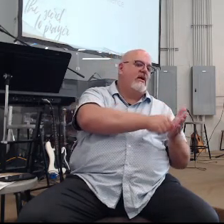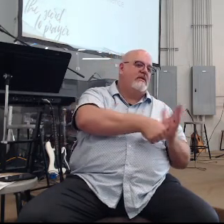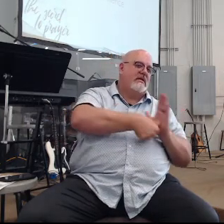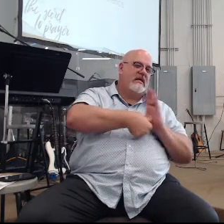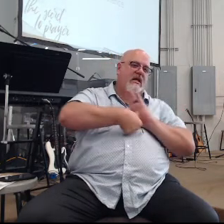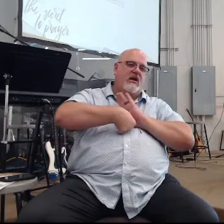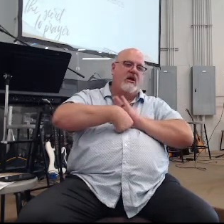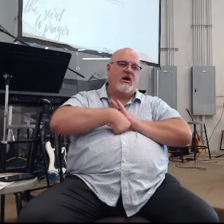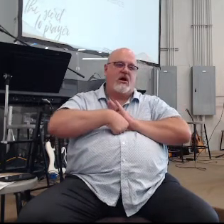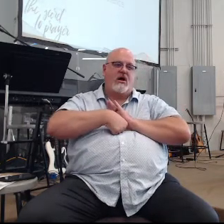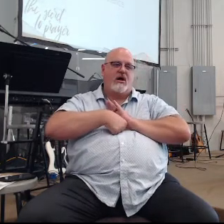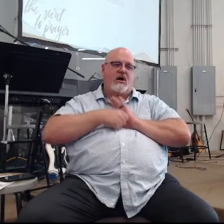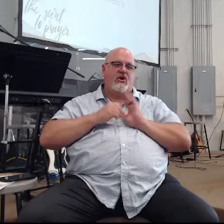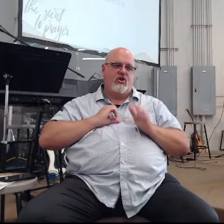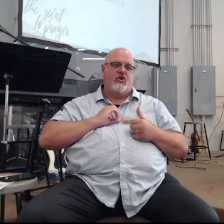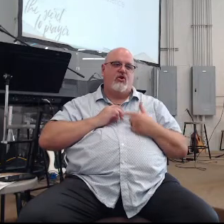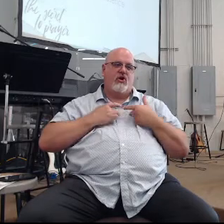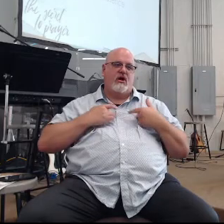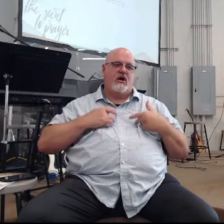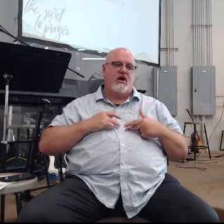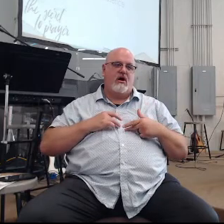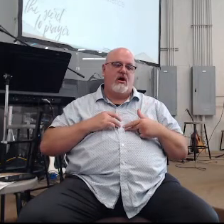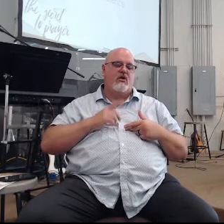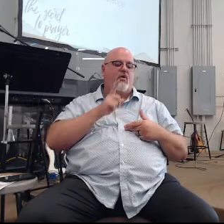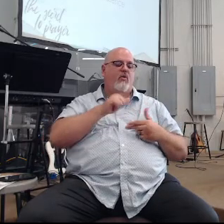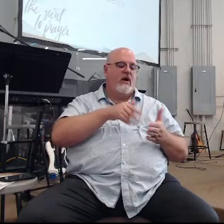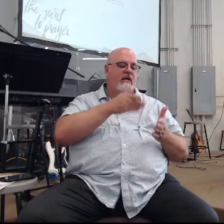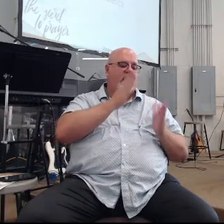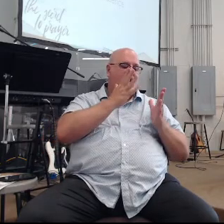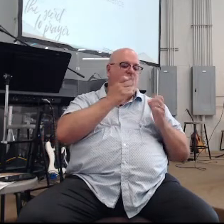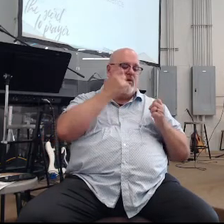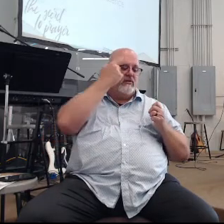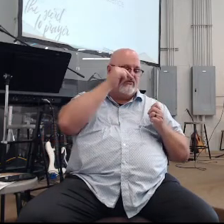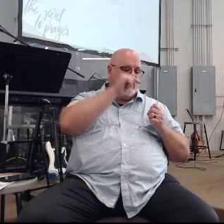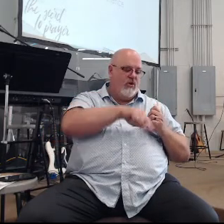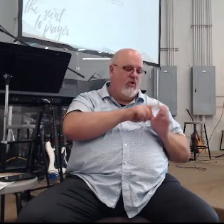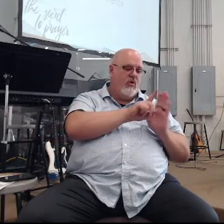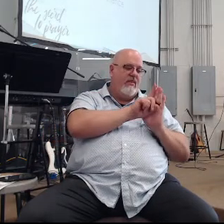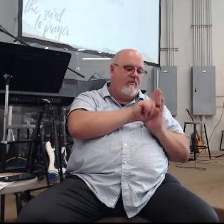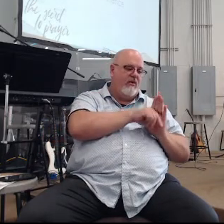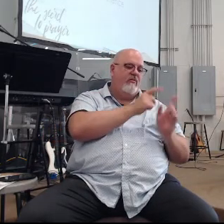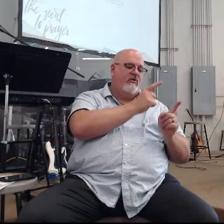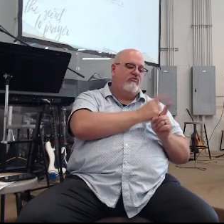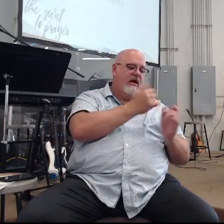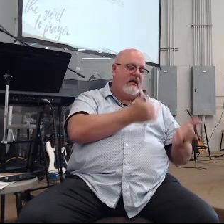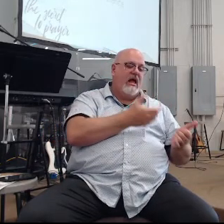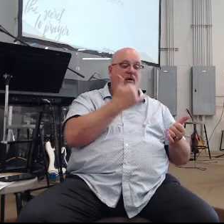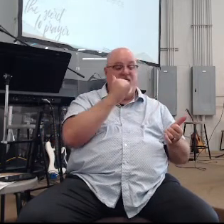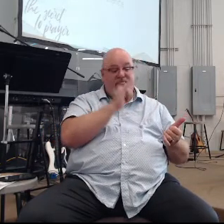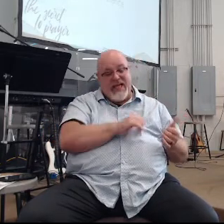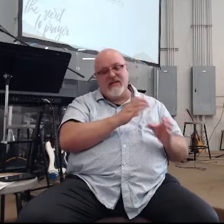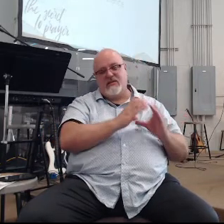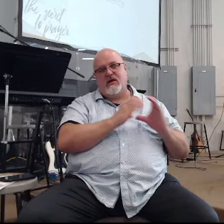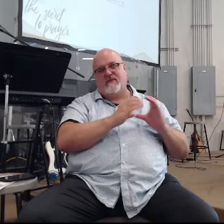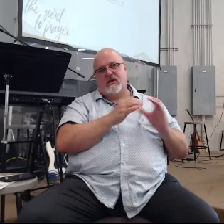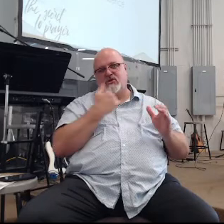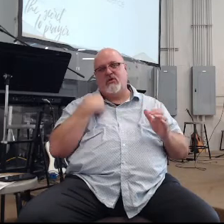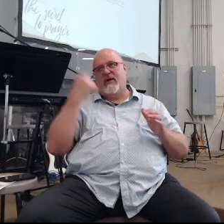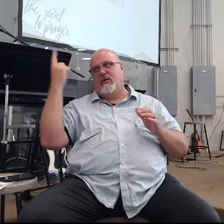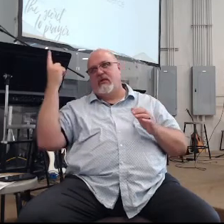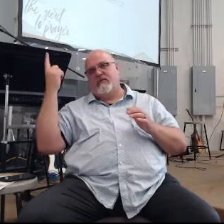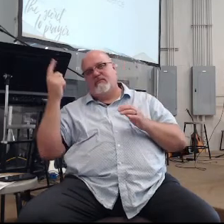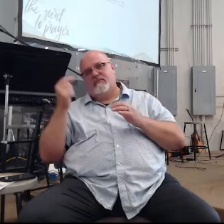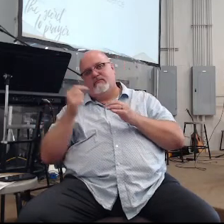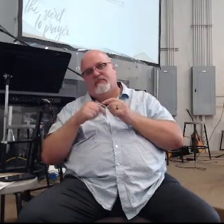this is what God wants for you in this moment and that's the conversation you're having right